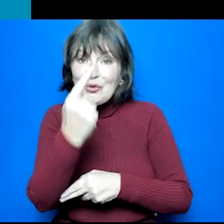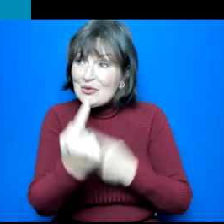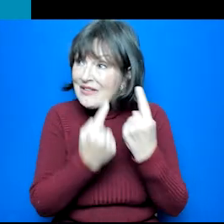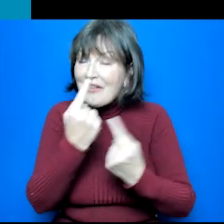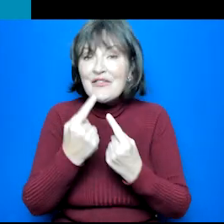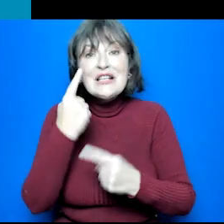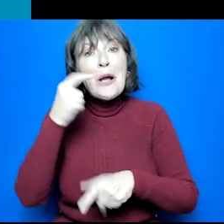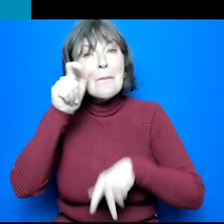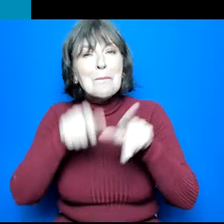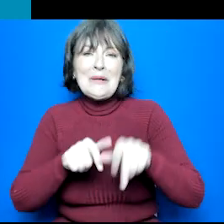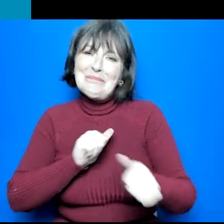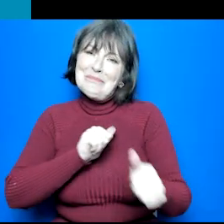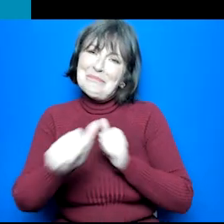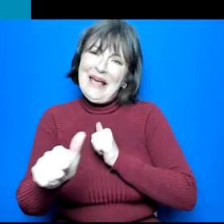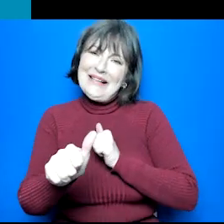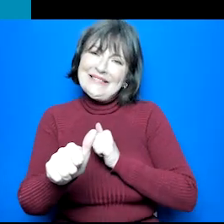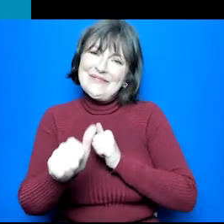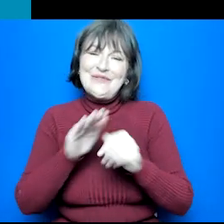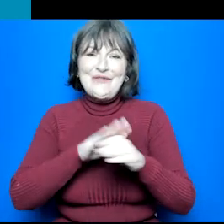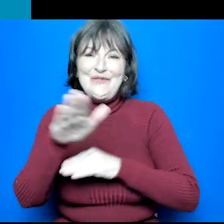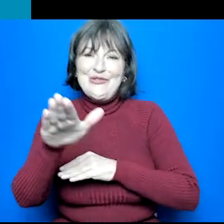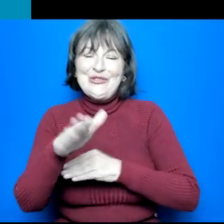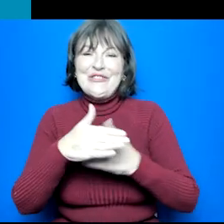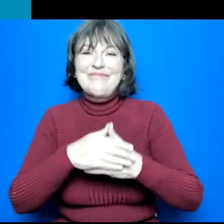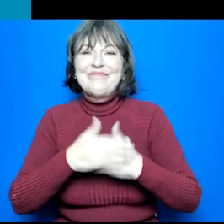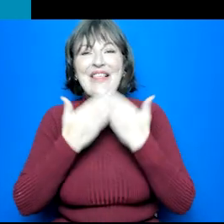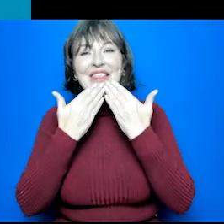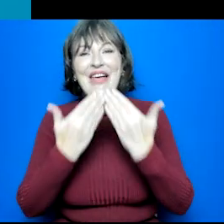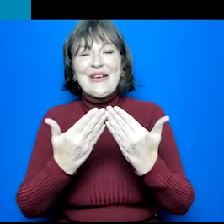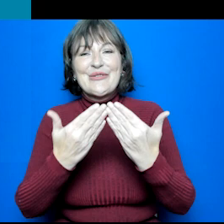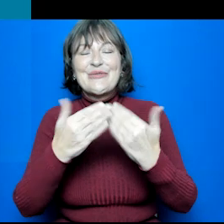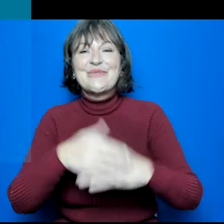best during option choice time and in the future thank you